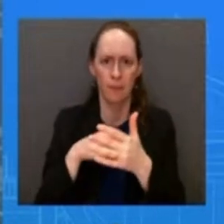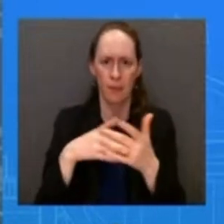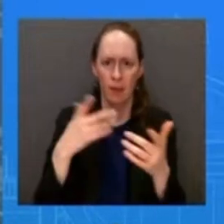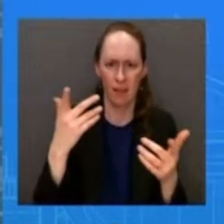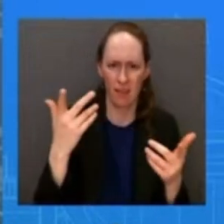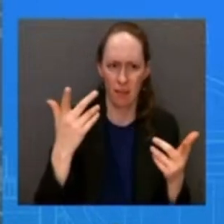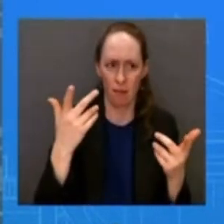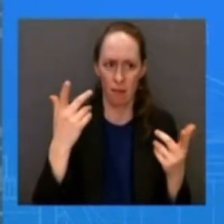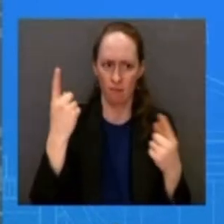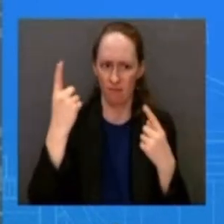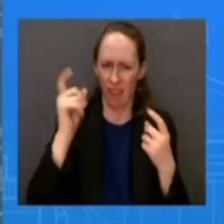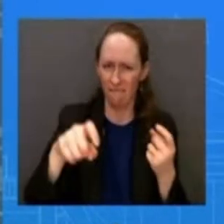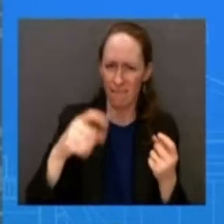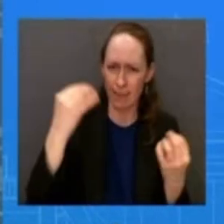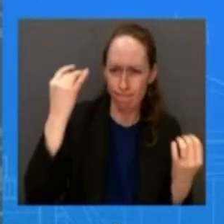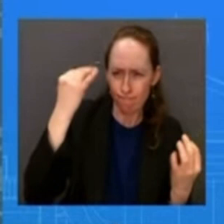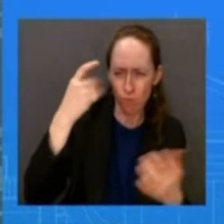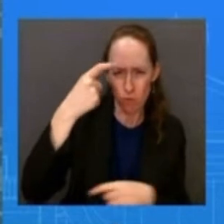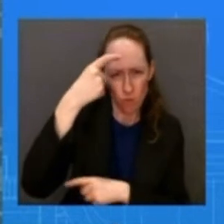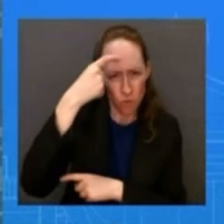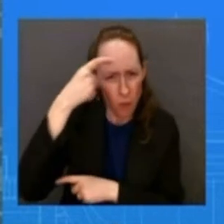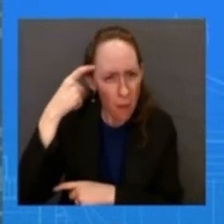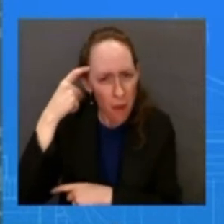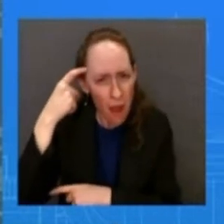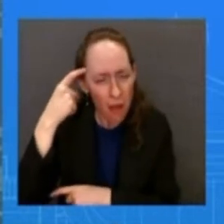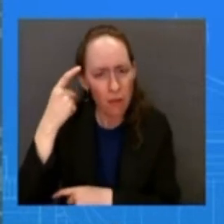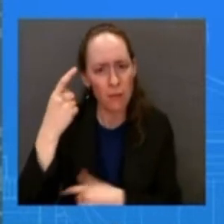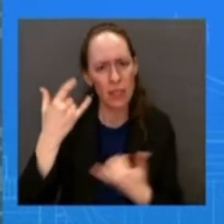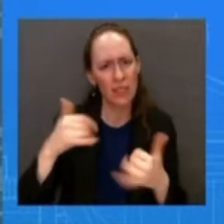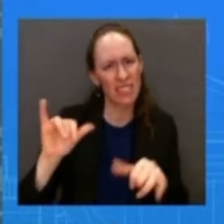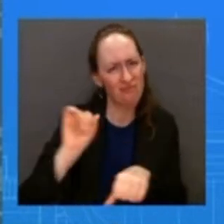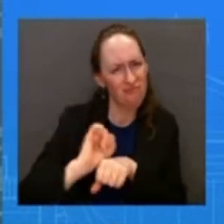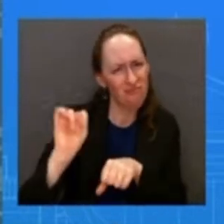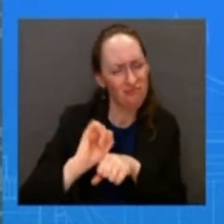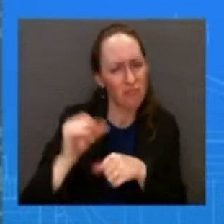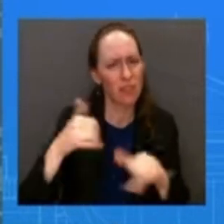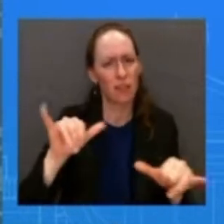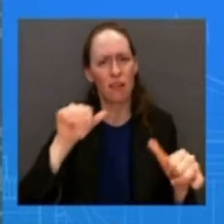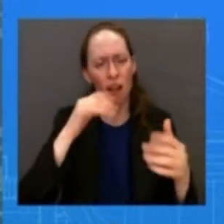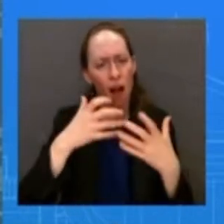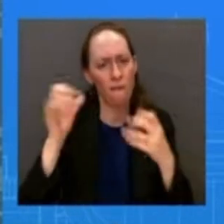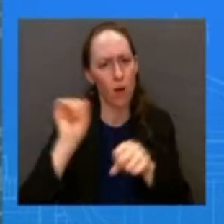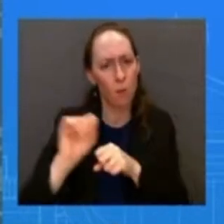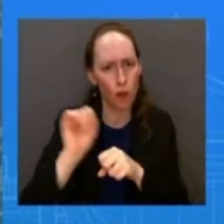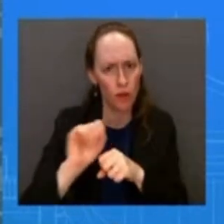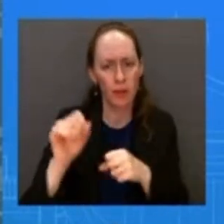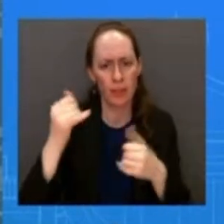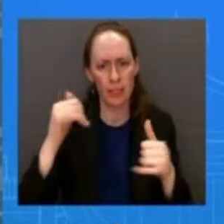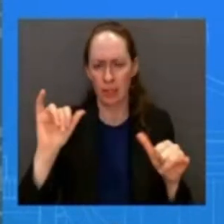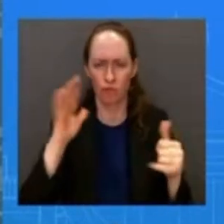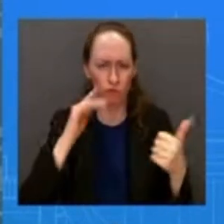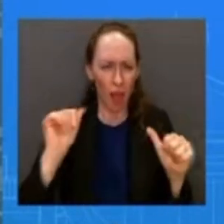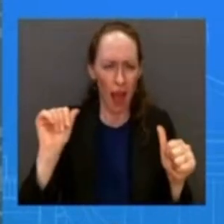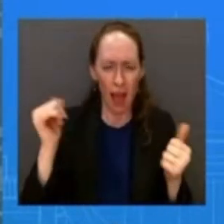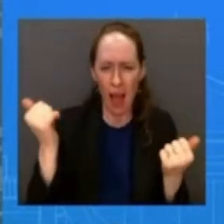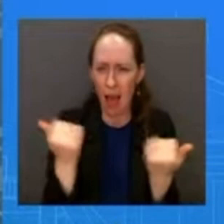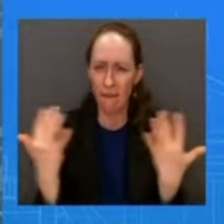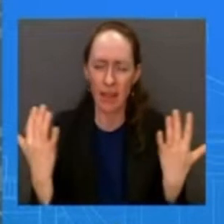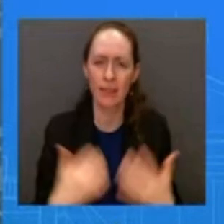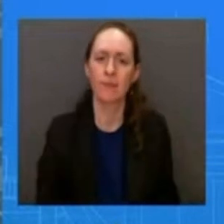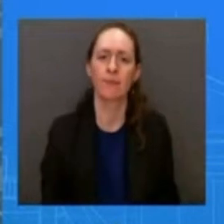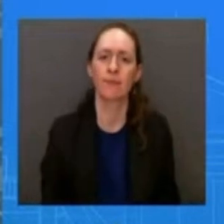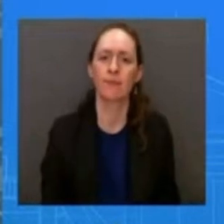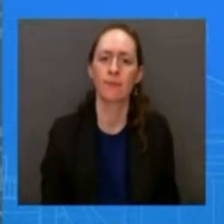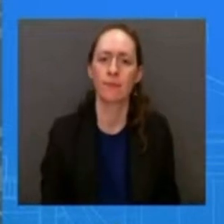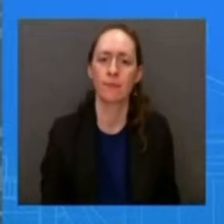done the work is not done uh but uh the president's going to do everything that he can in his power uh at in the federal government in this white